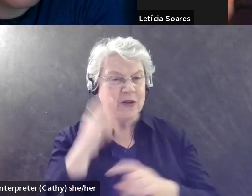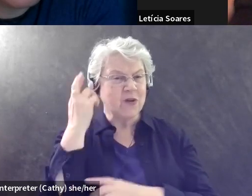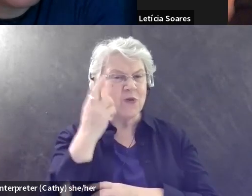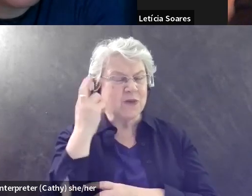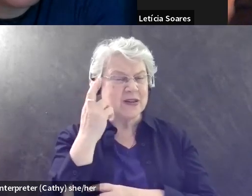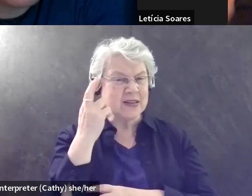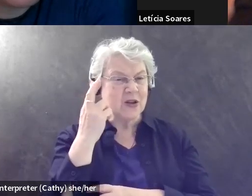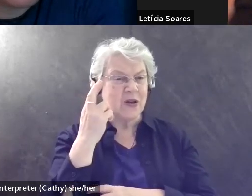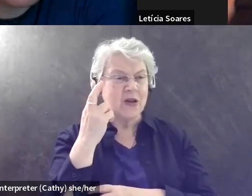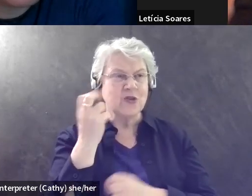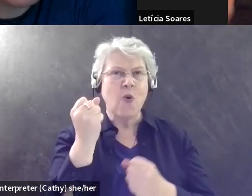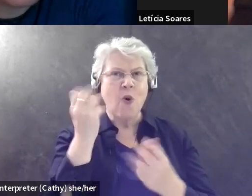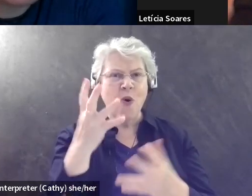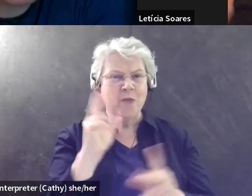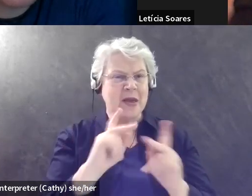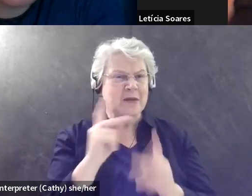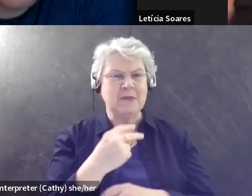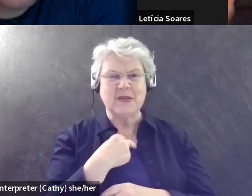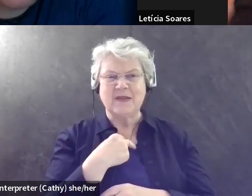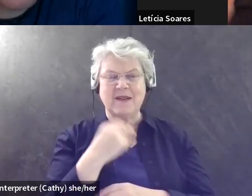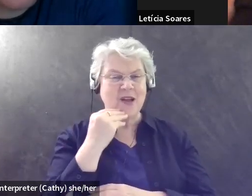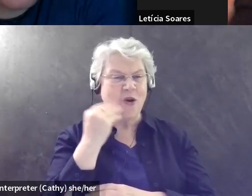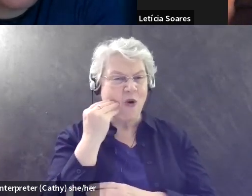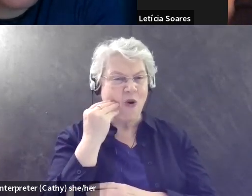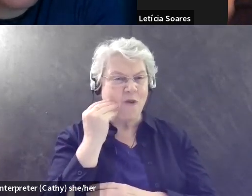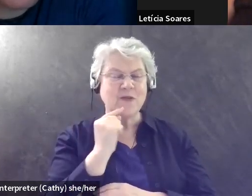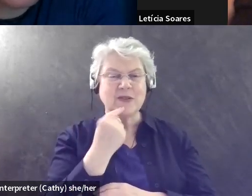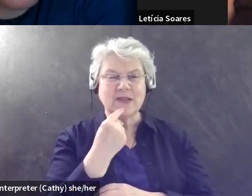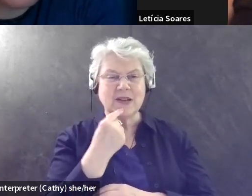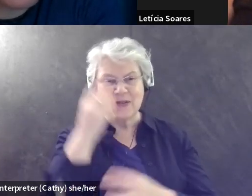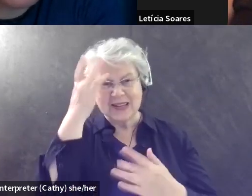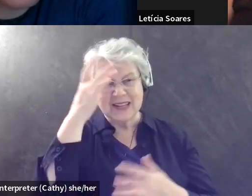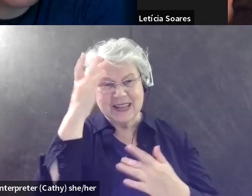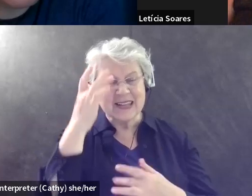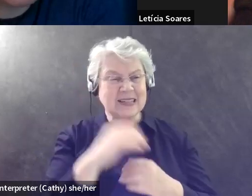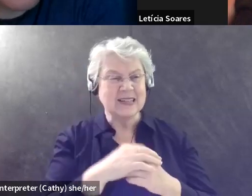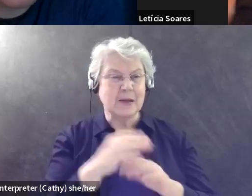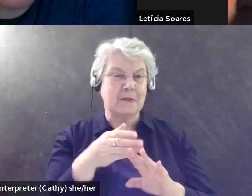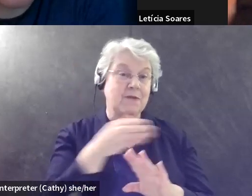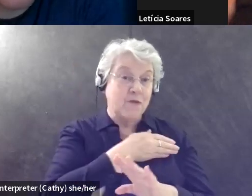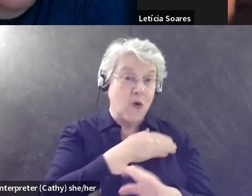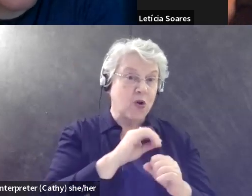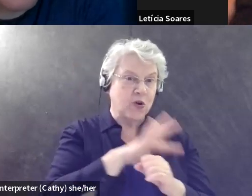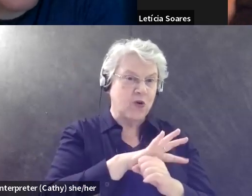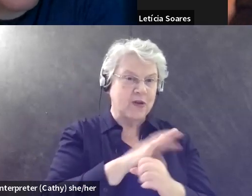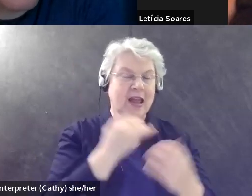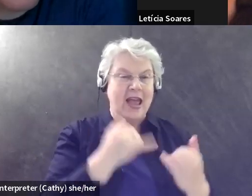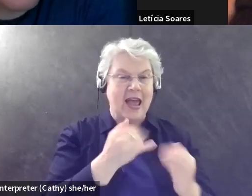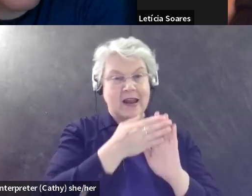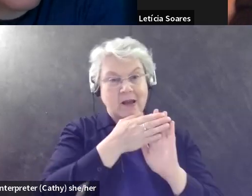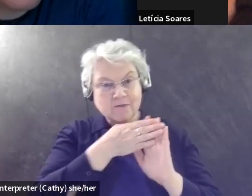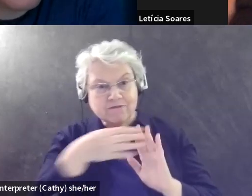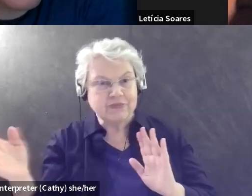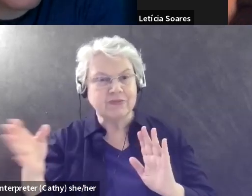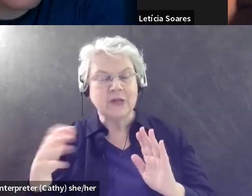many people are homebound because of chronic illness and disability, even before the pandemic. And now it's, it's a reality